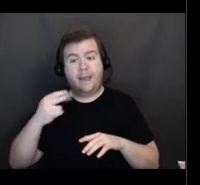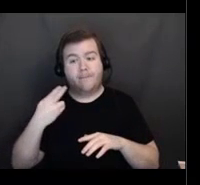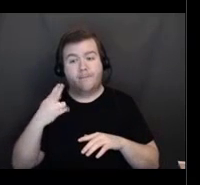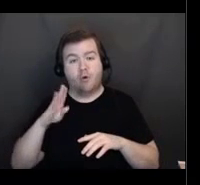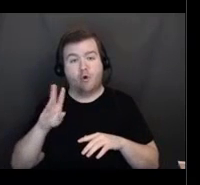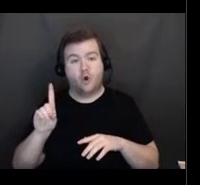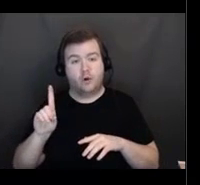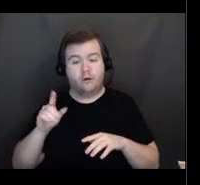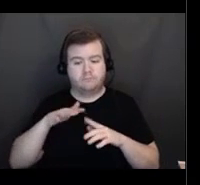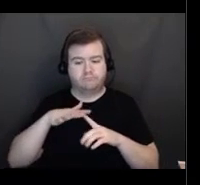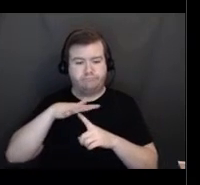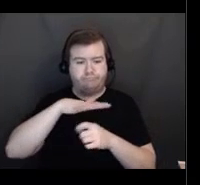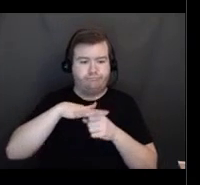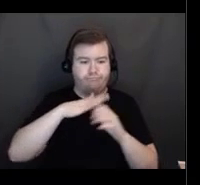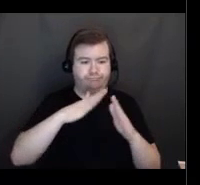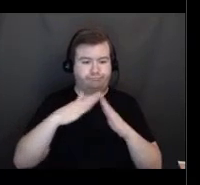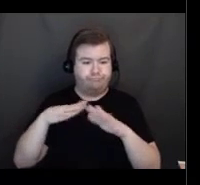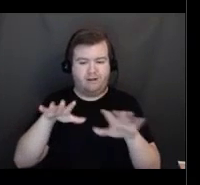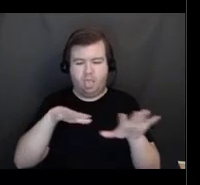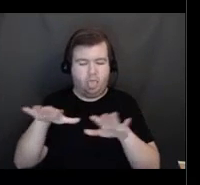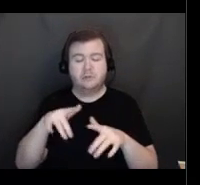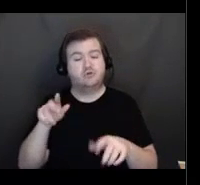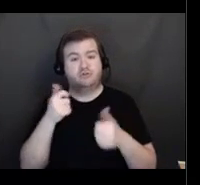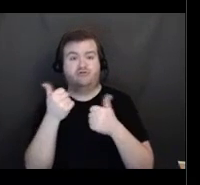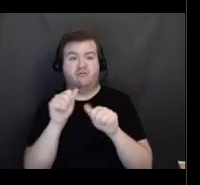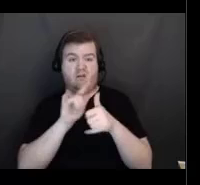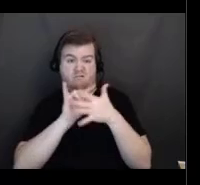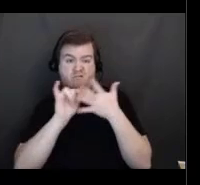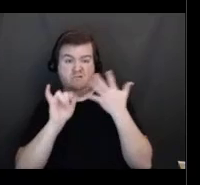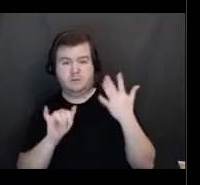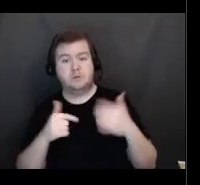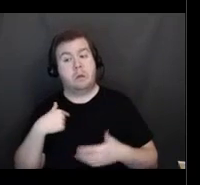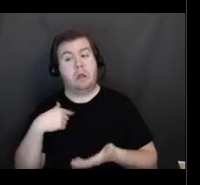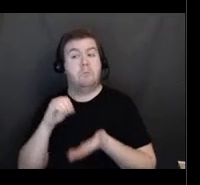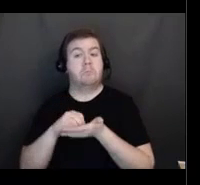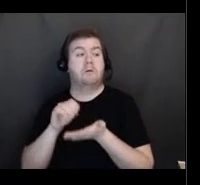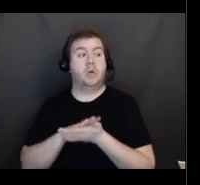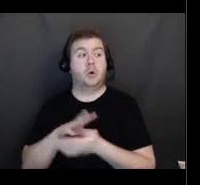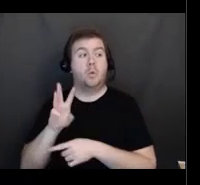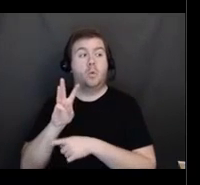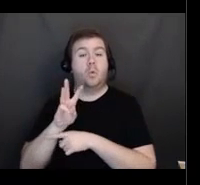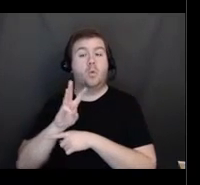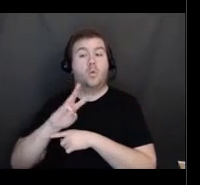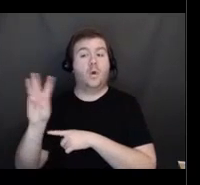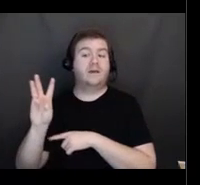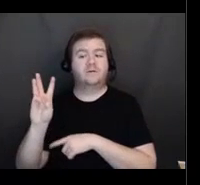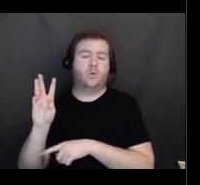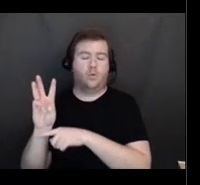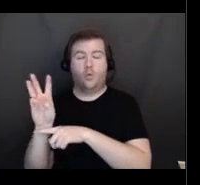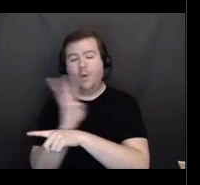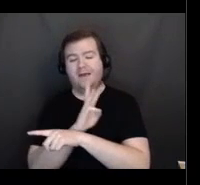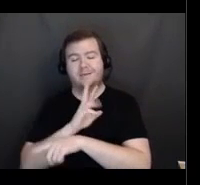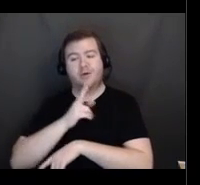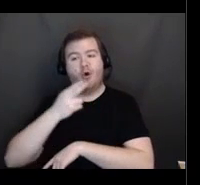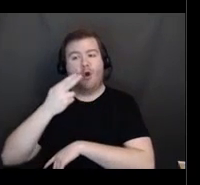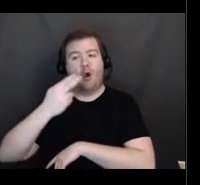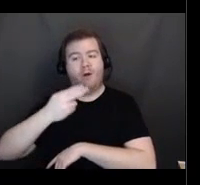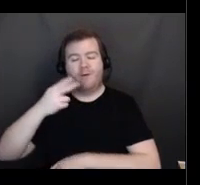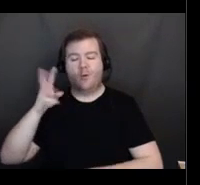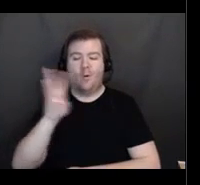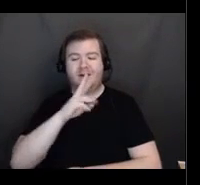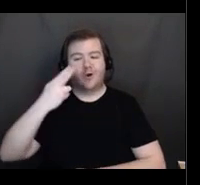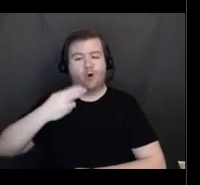So I tried that out and I put in West Hartford Center in terms of neighborhood. And it did. It brought up